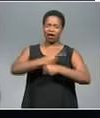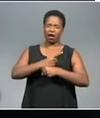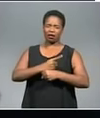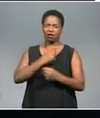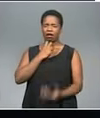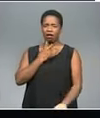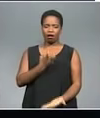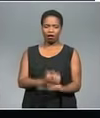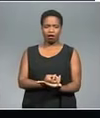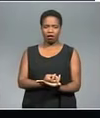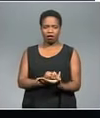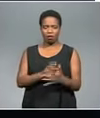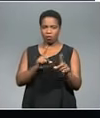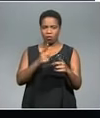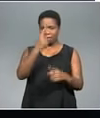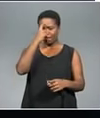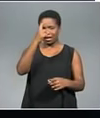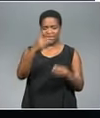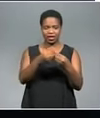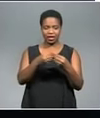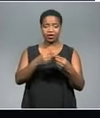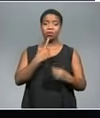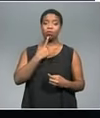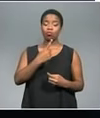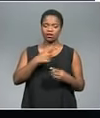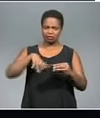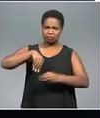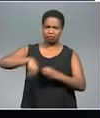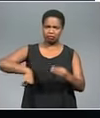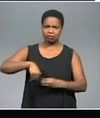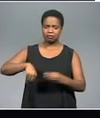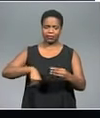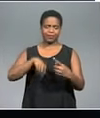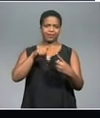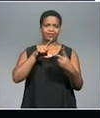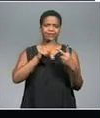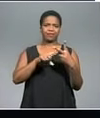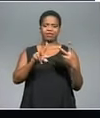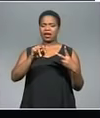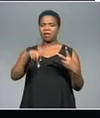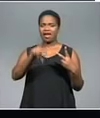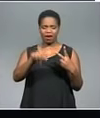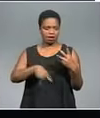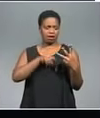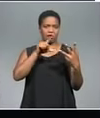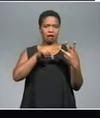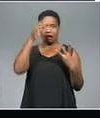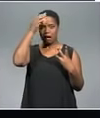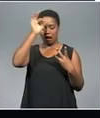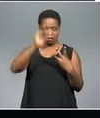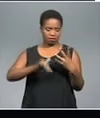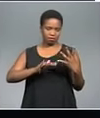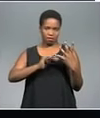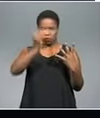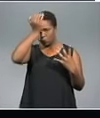allegations. These include alleged bribes by the company to senior prosecutors, government officials, and even former